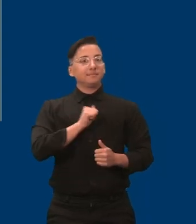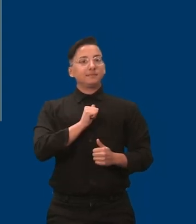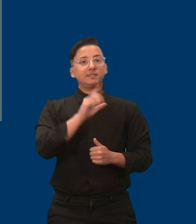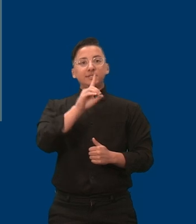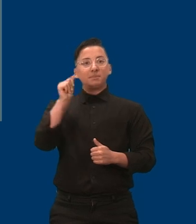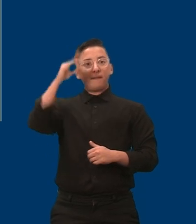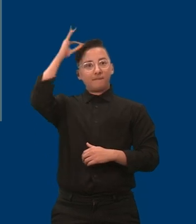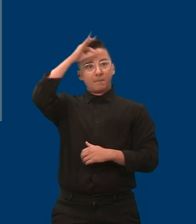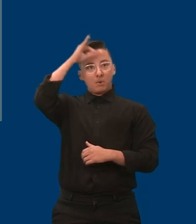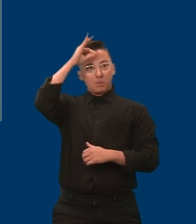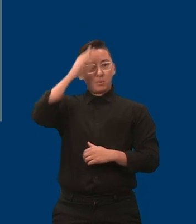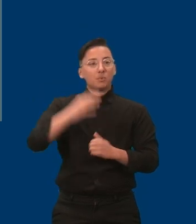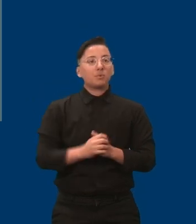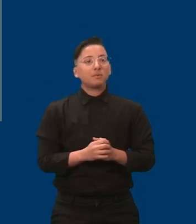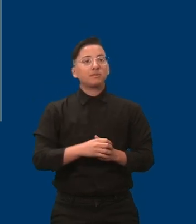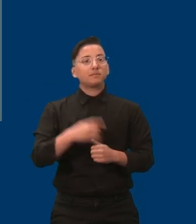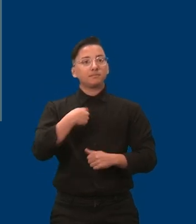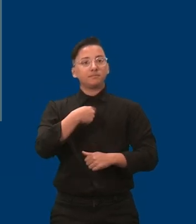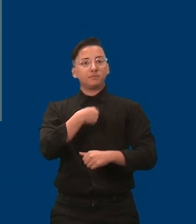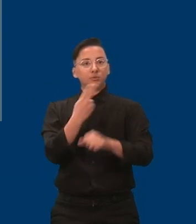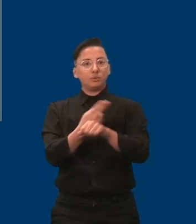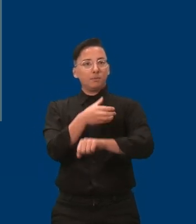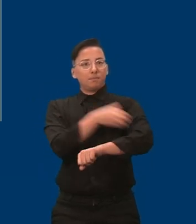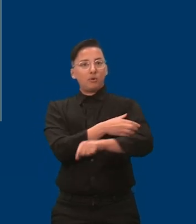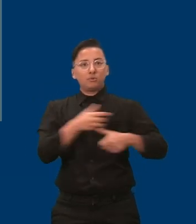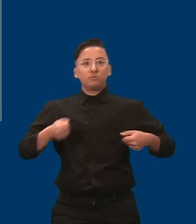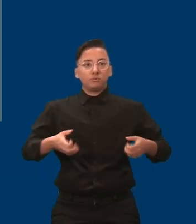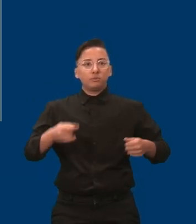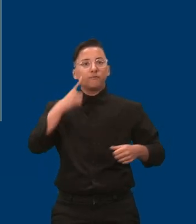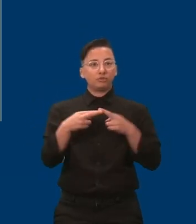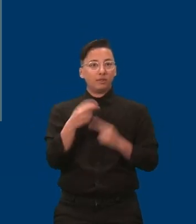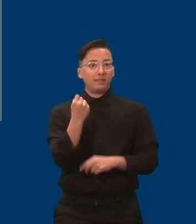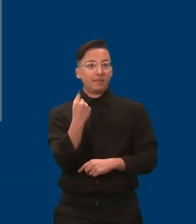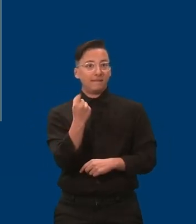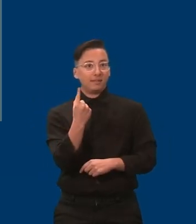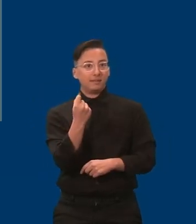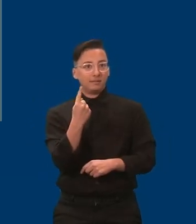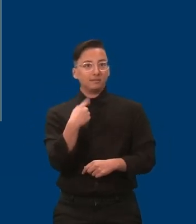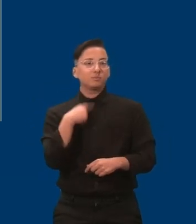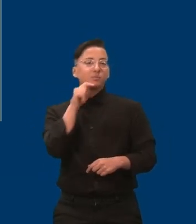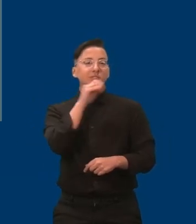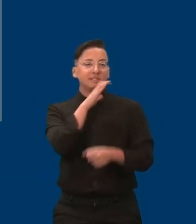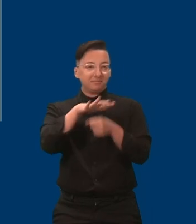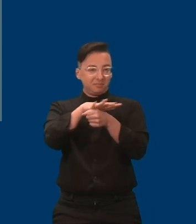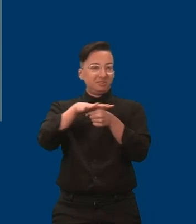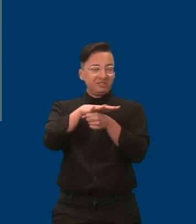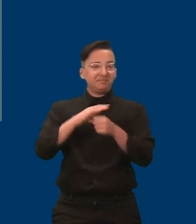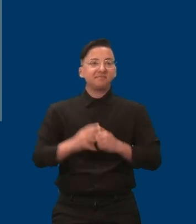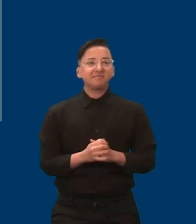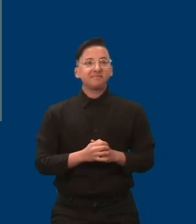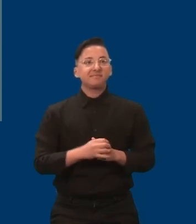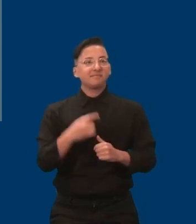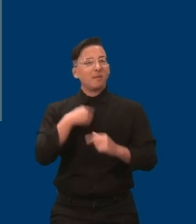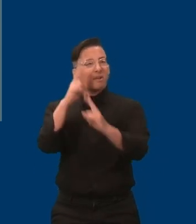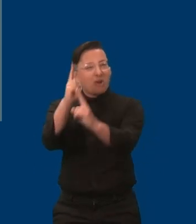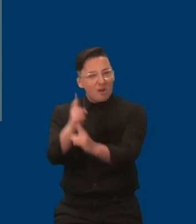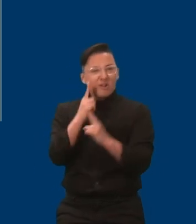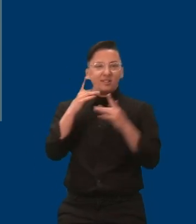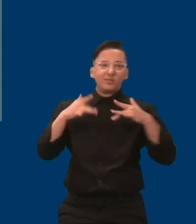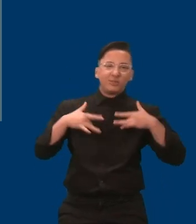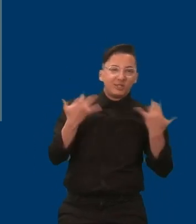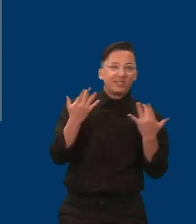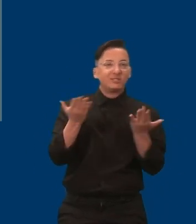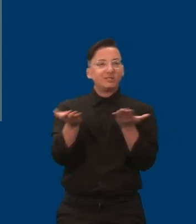get around my community. Thank you for coming to the legislative forum. It is my pleasure to serve on the council, which